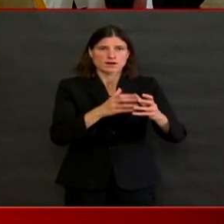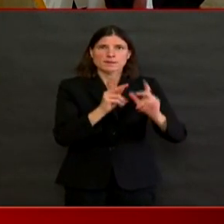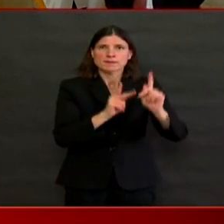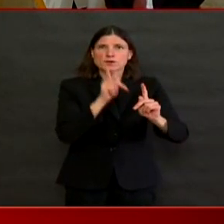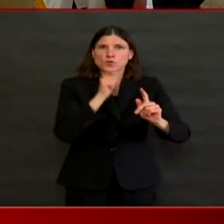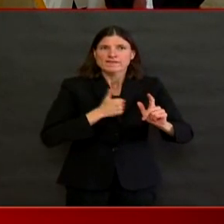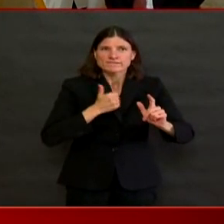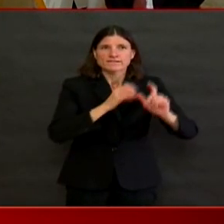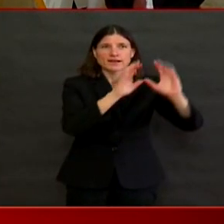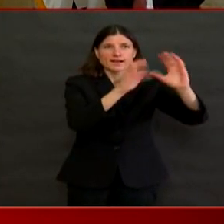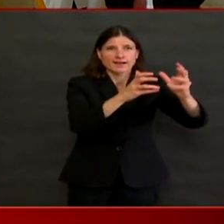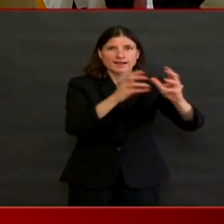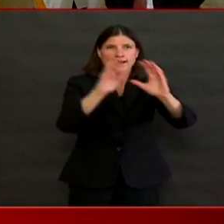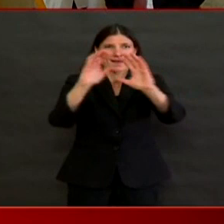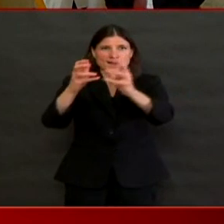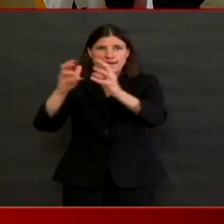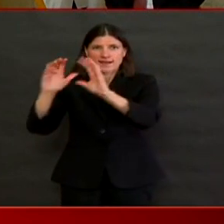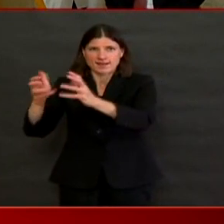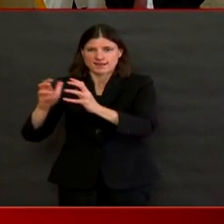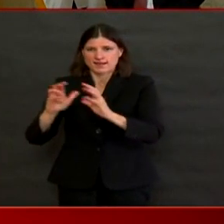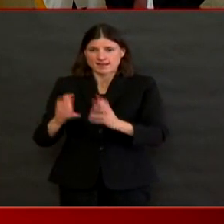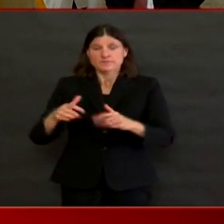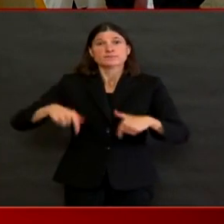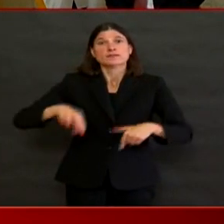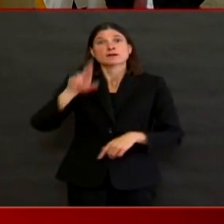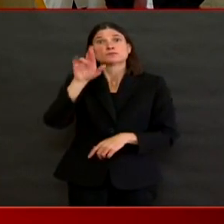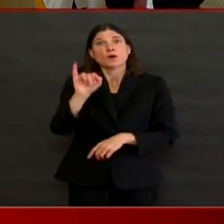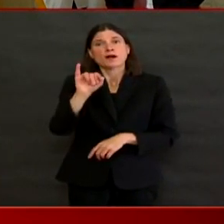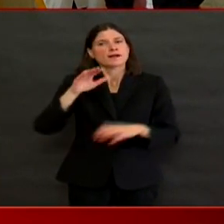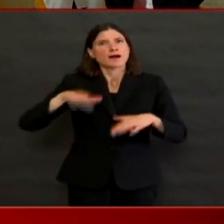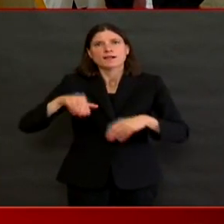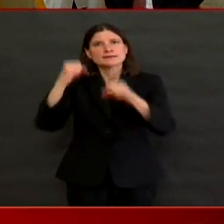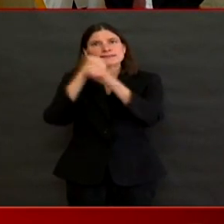when these types of disparities occur.